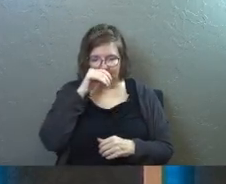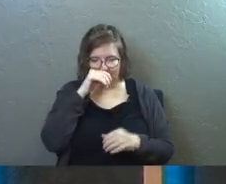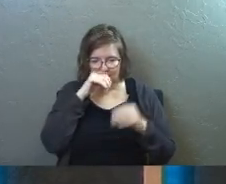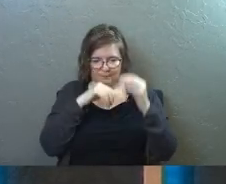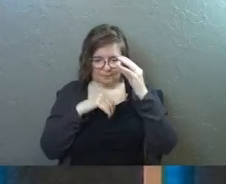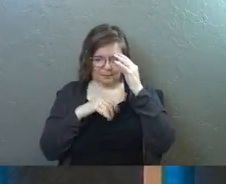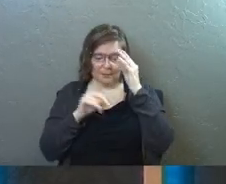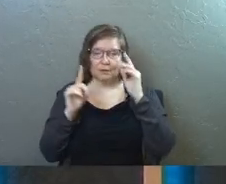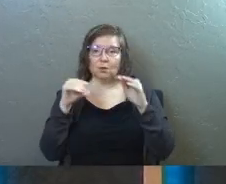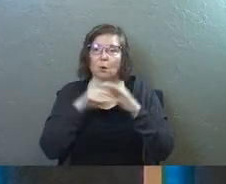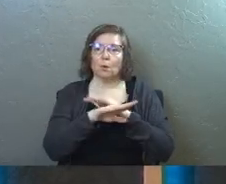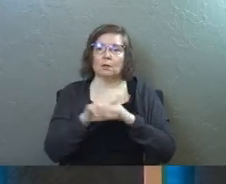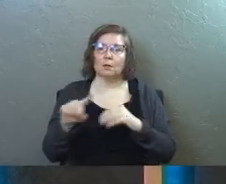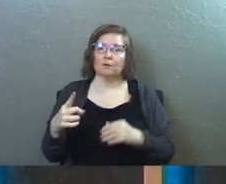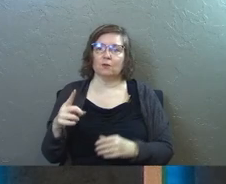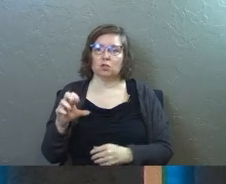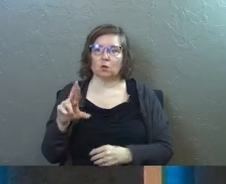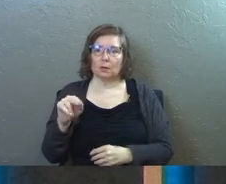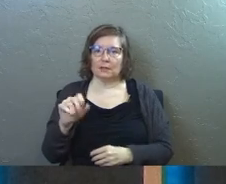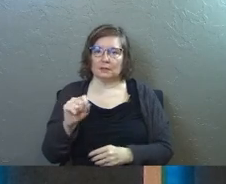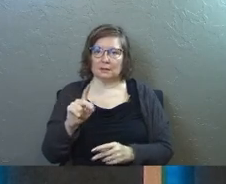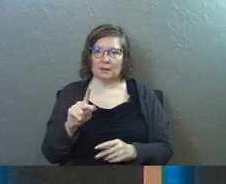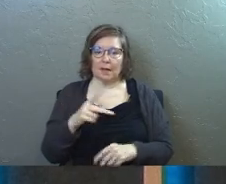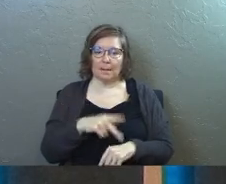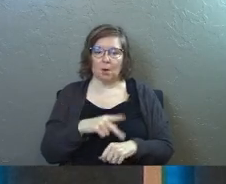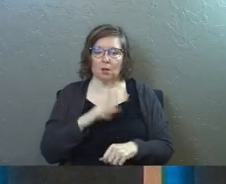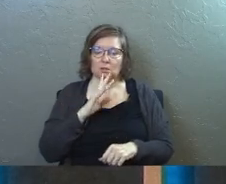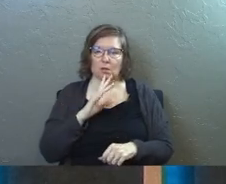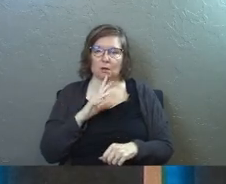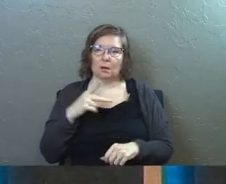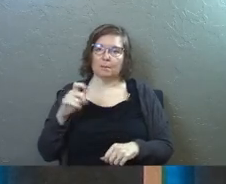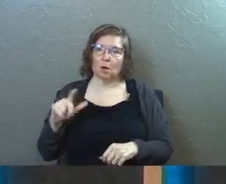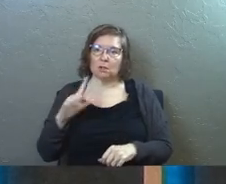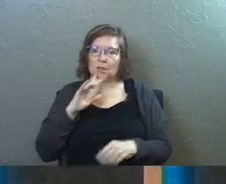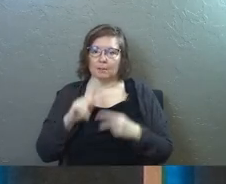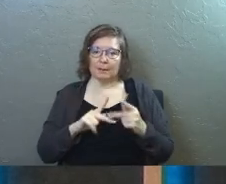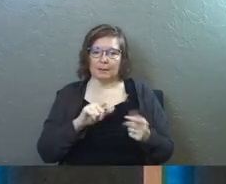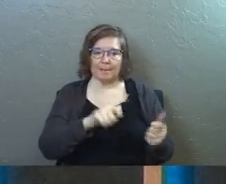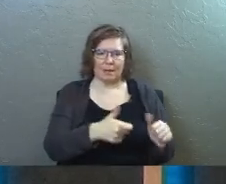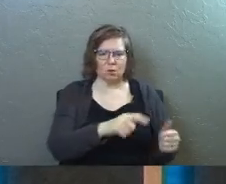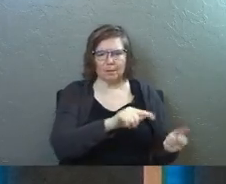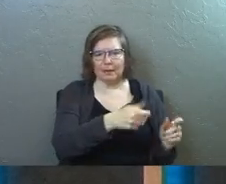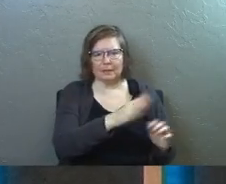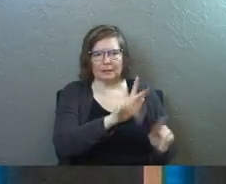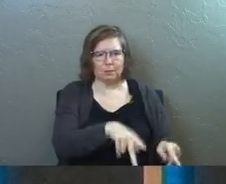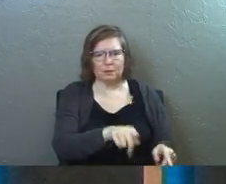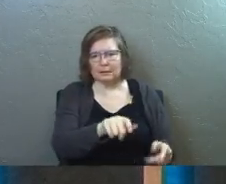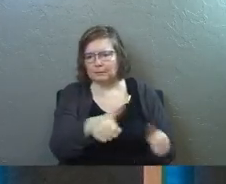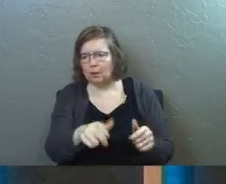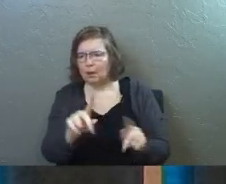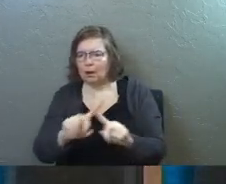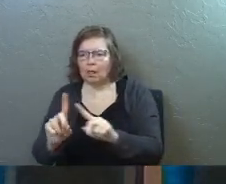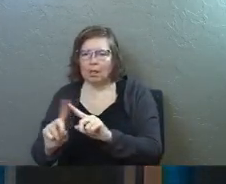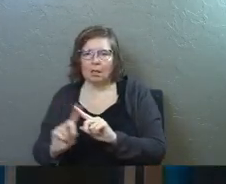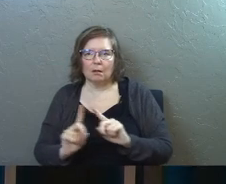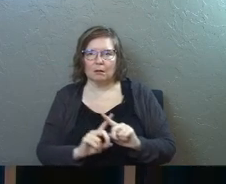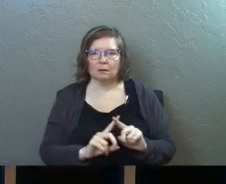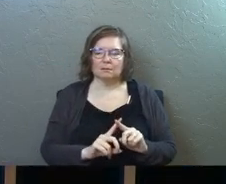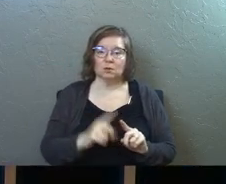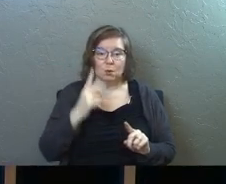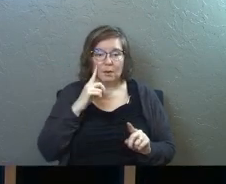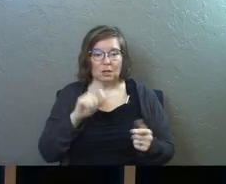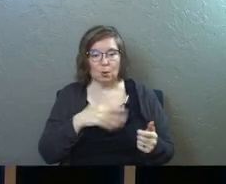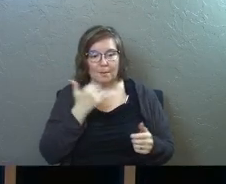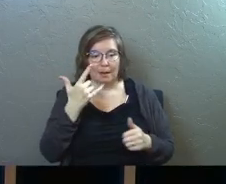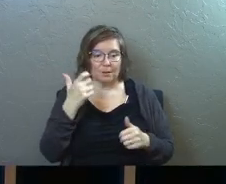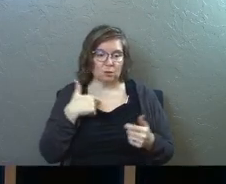like first Corinthians and Paul's talking to people about baptisms he's like you were baptized by this person you're baptized by this person you're baptized by this person